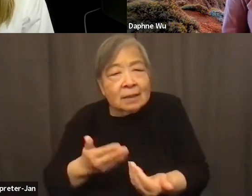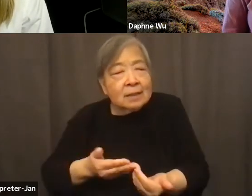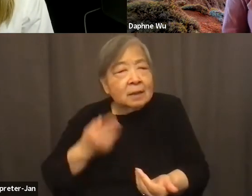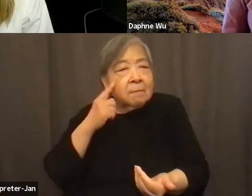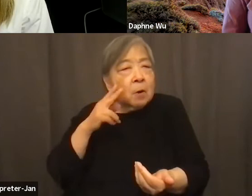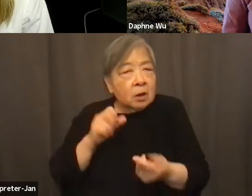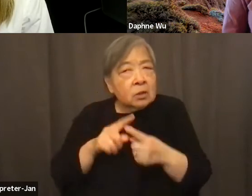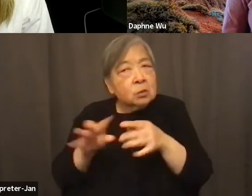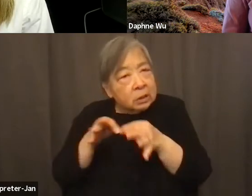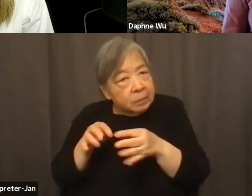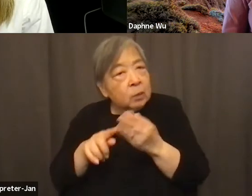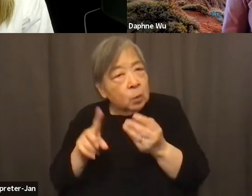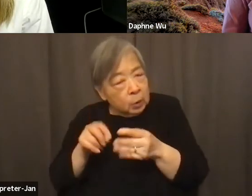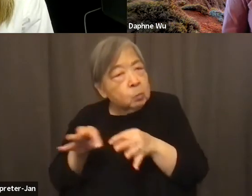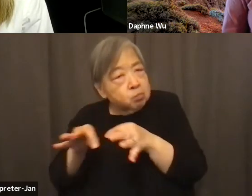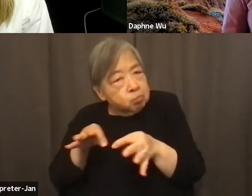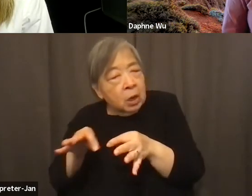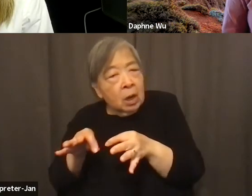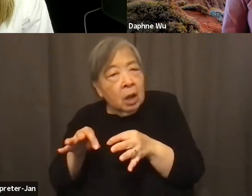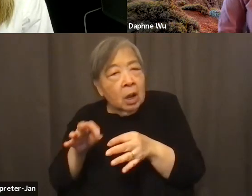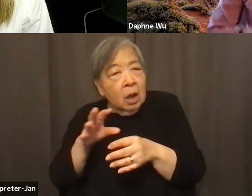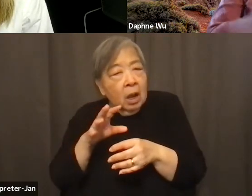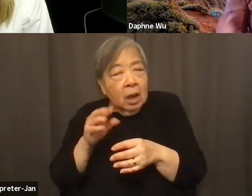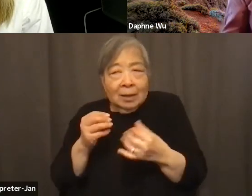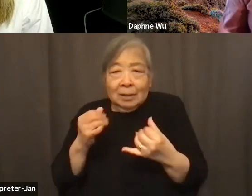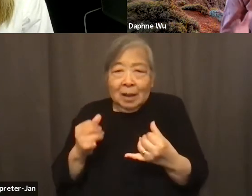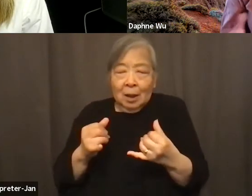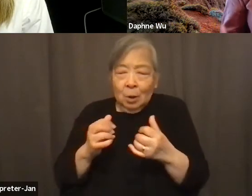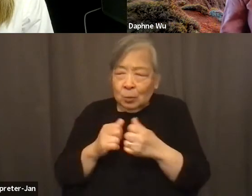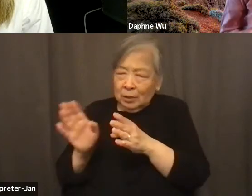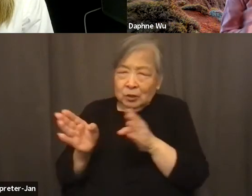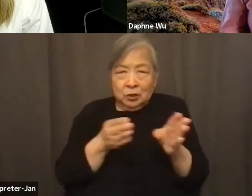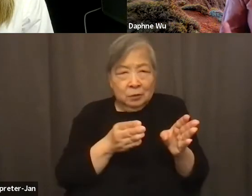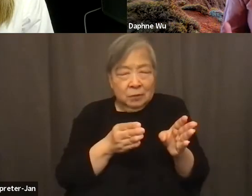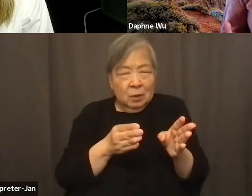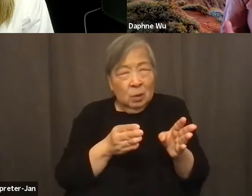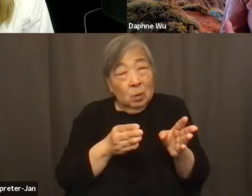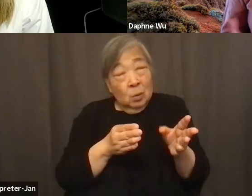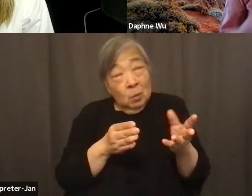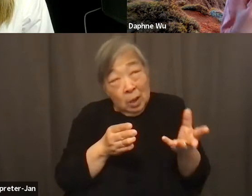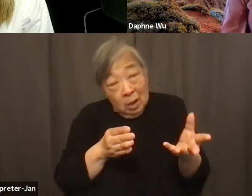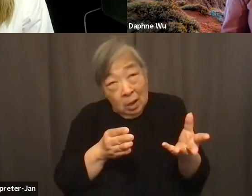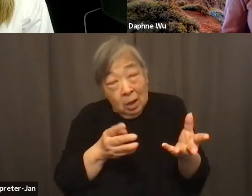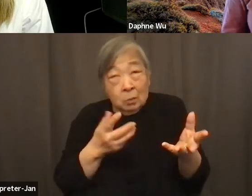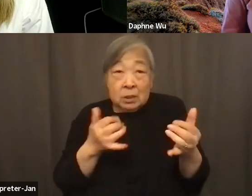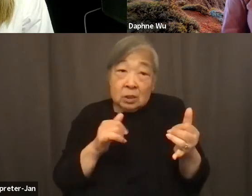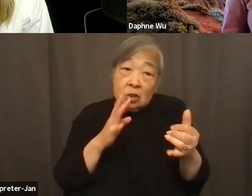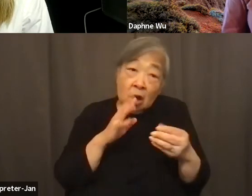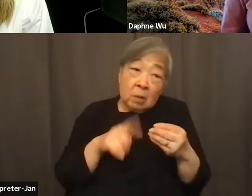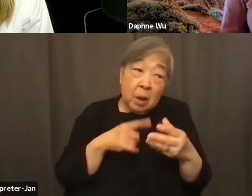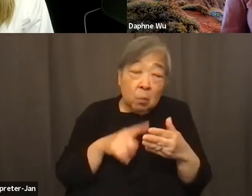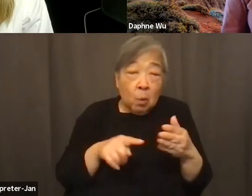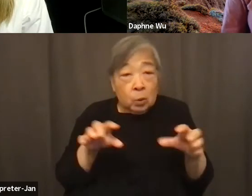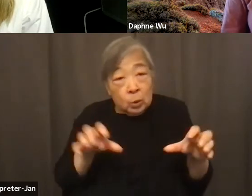explain what we do. And now with the shift, it's like, well, you know, we still talk about what we're doing